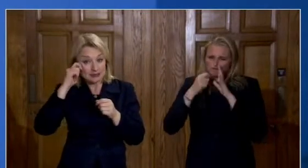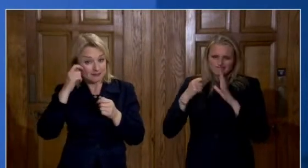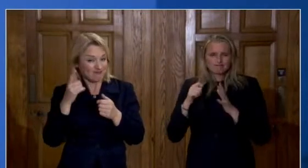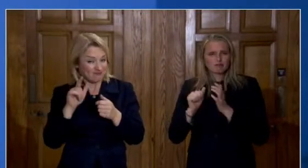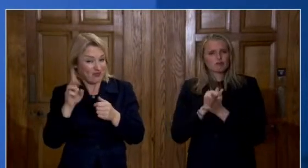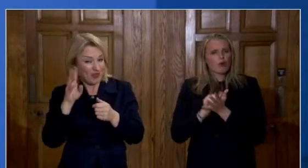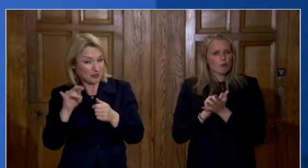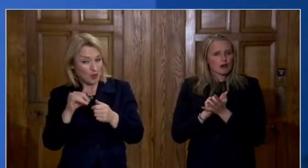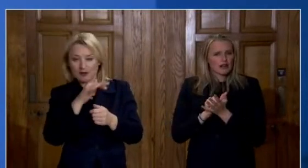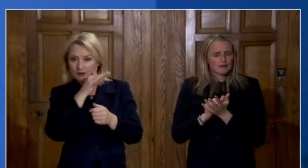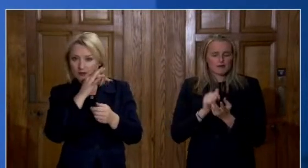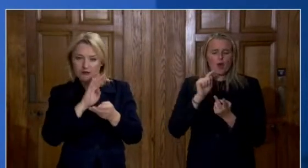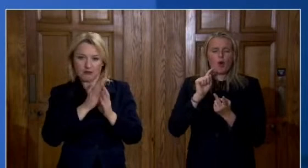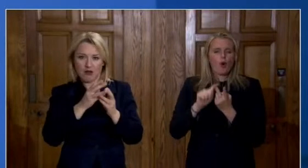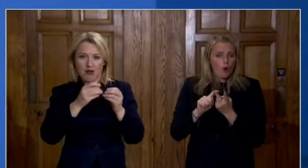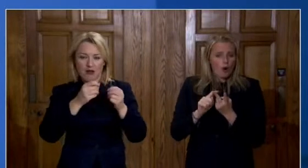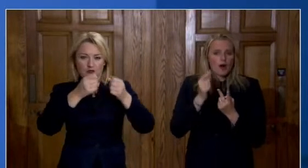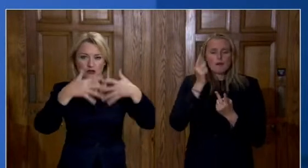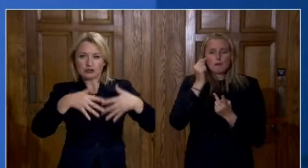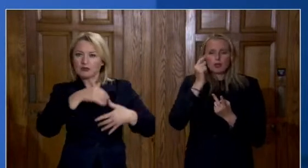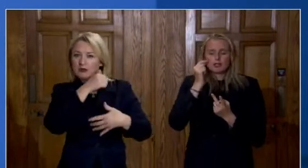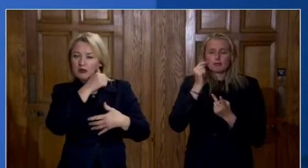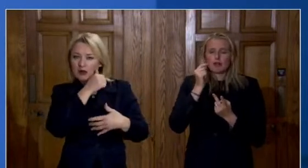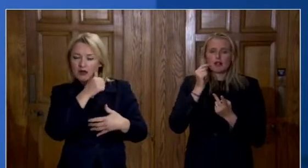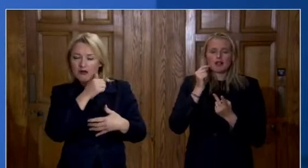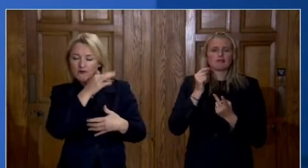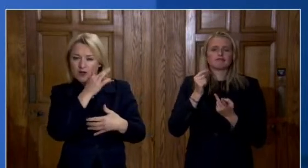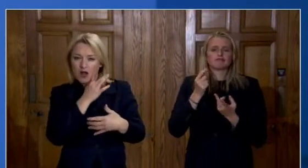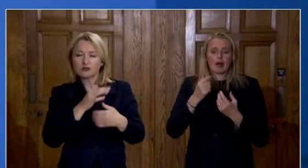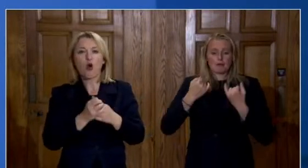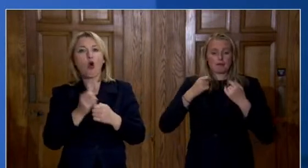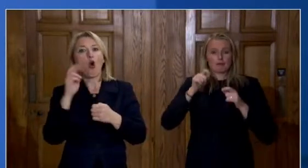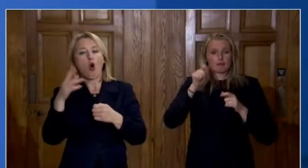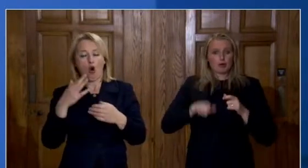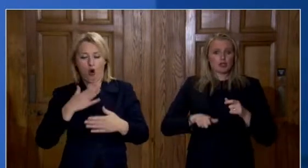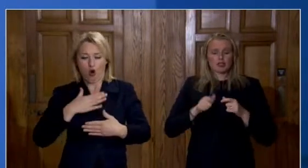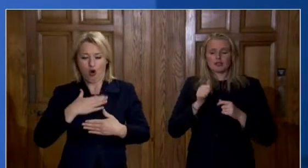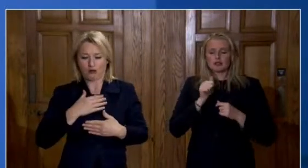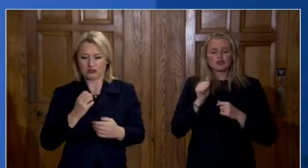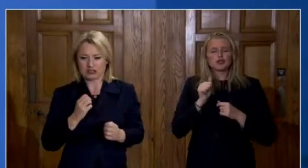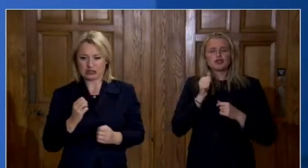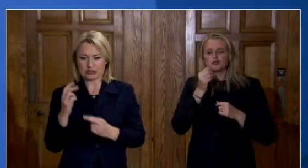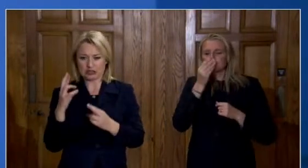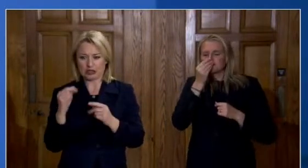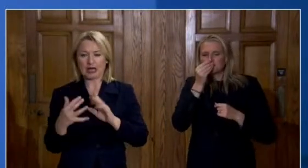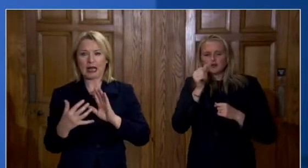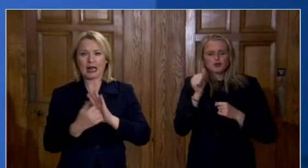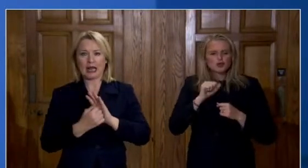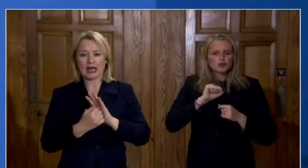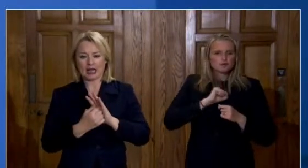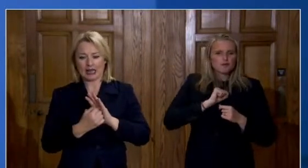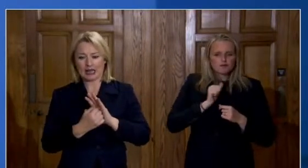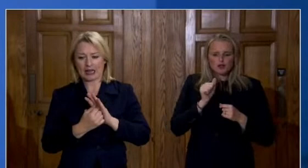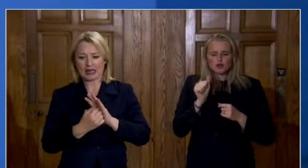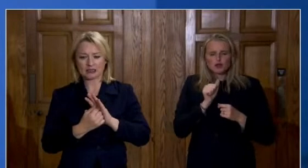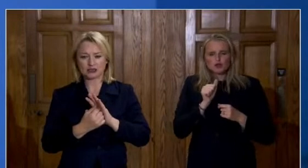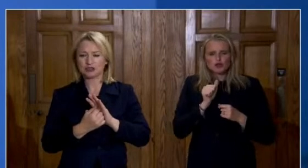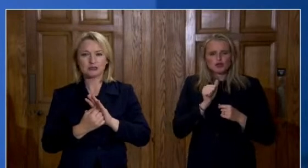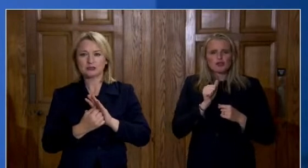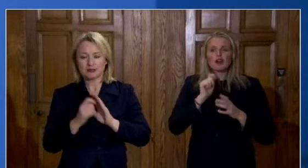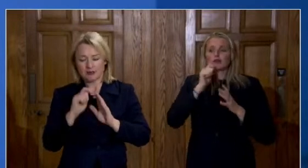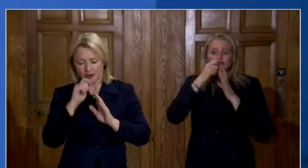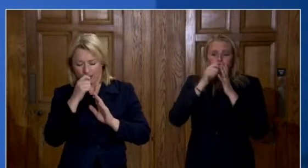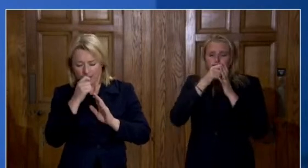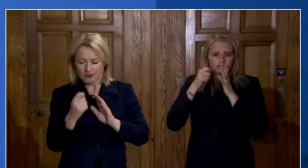the um sample is collected early in the course of the illness while somebody is still incubating